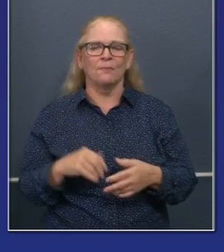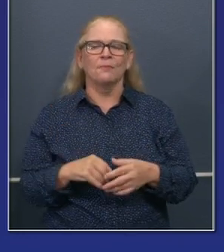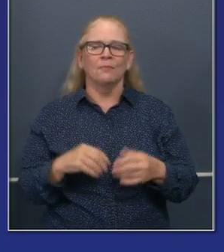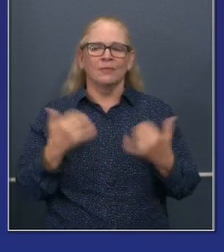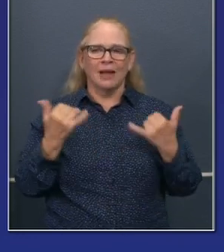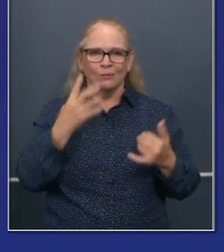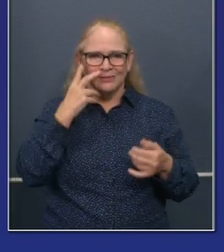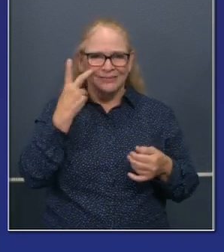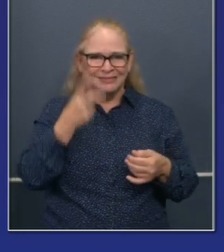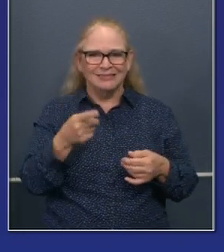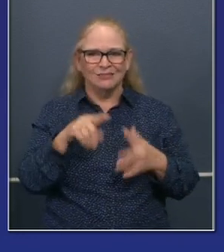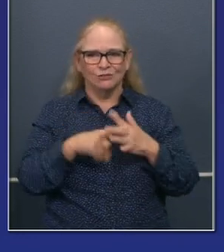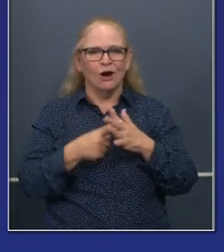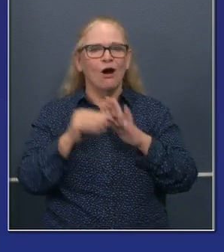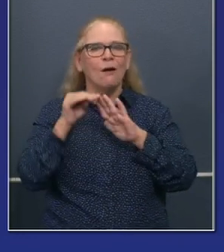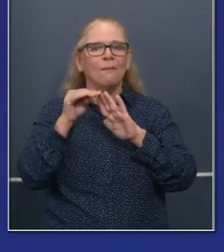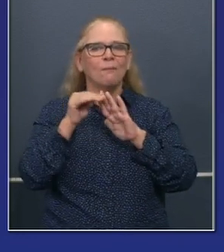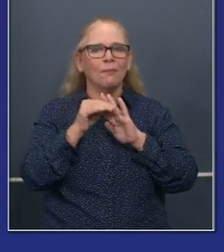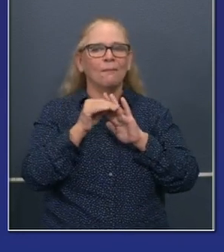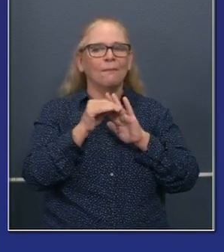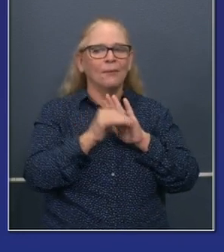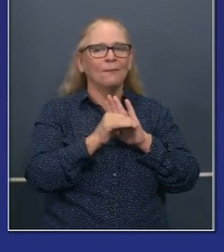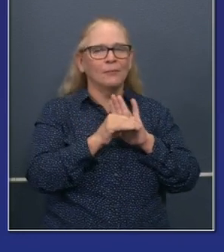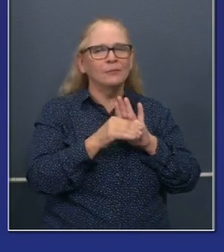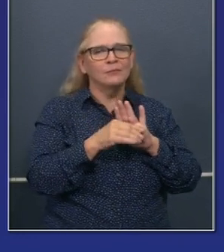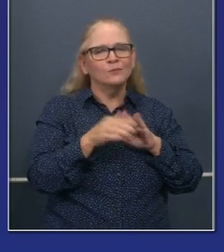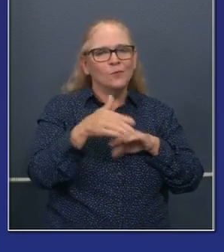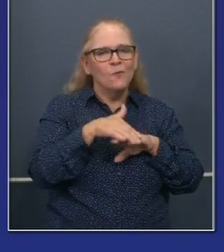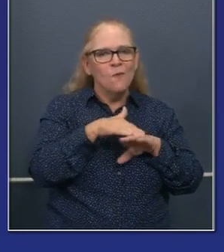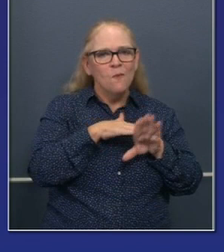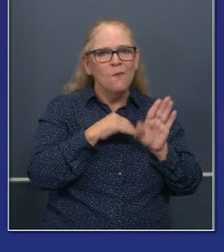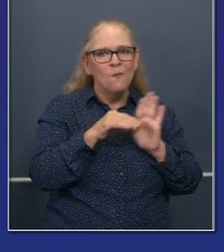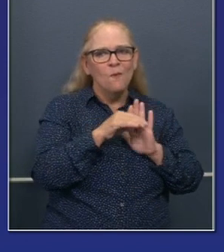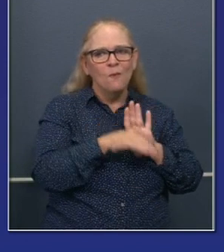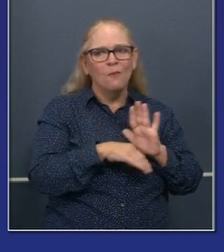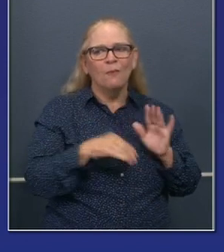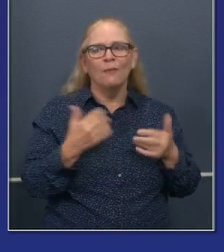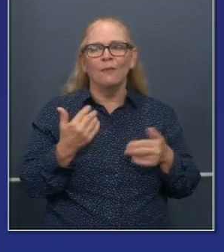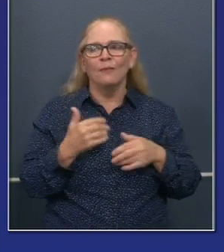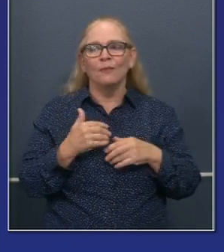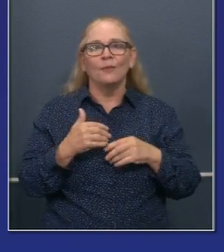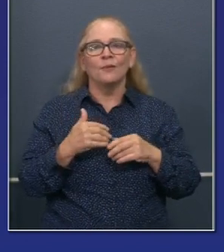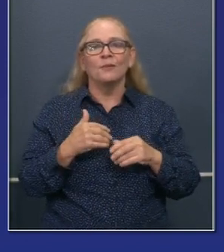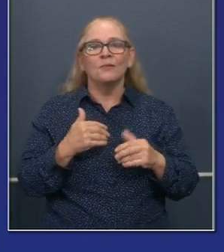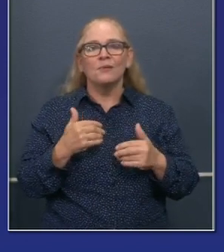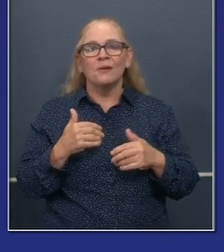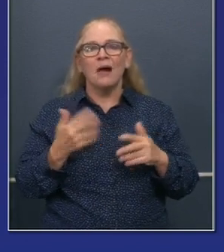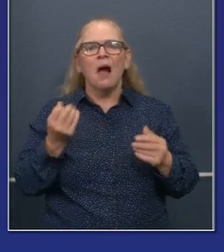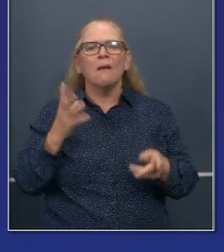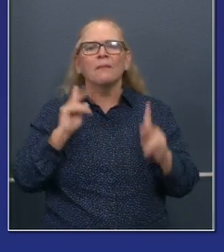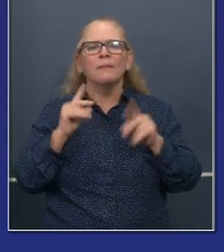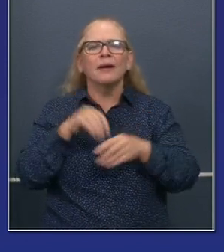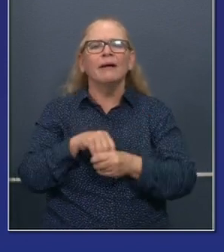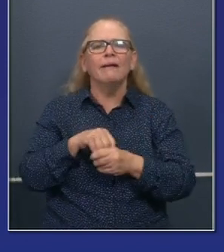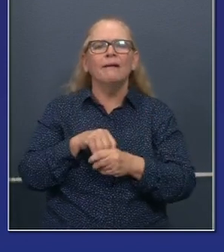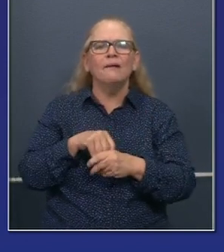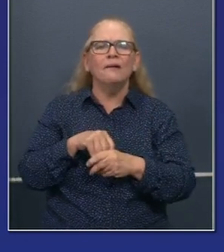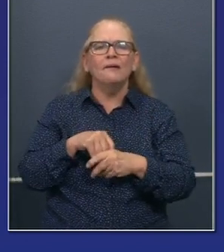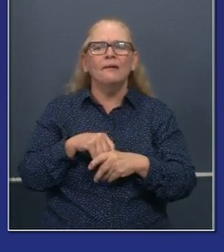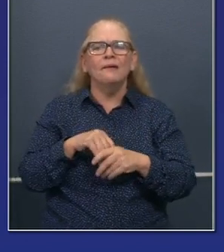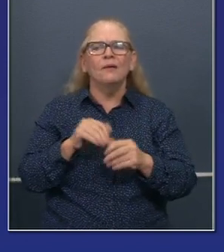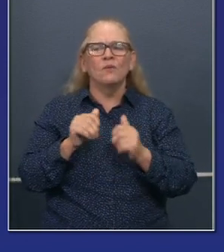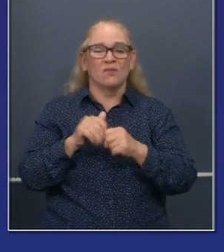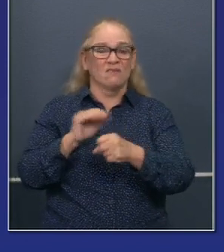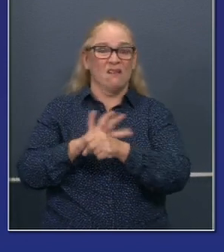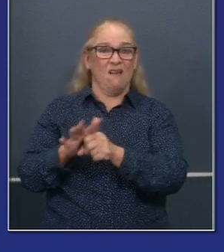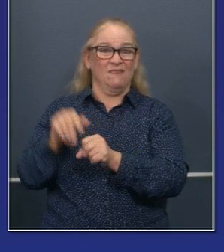,442 represents about 7% of the healthcare system capacity, uh, in the state, uh, nine, eight,